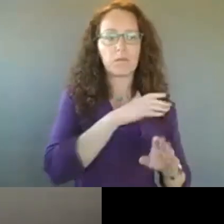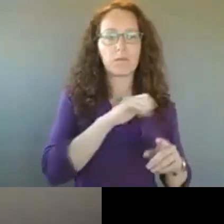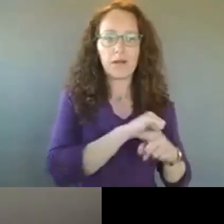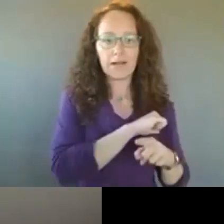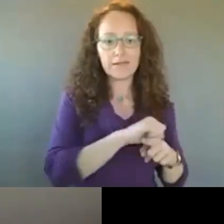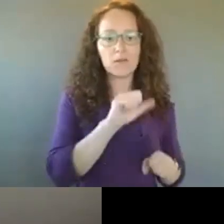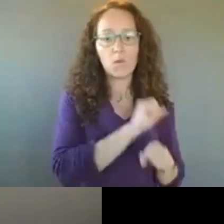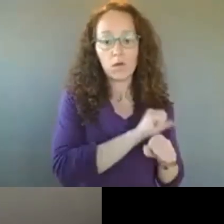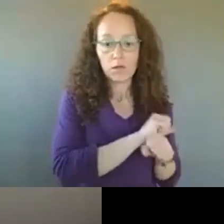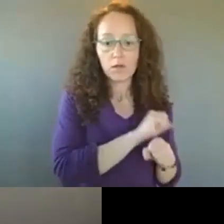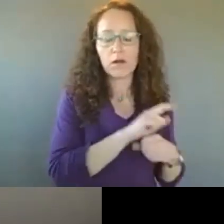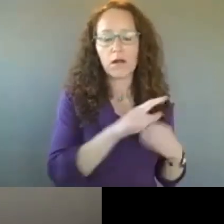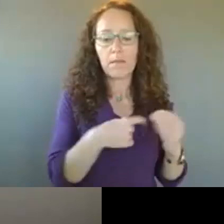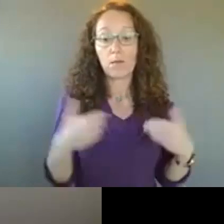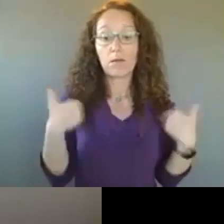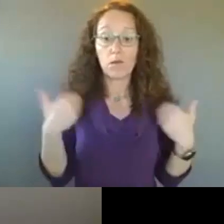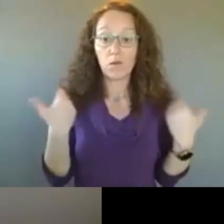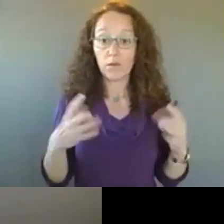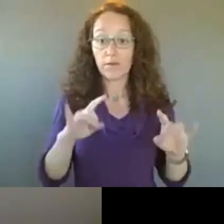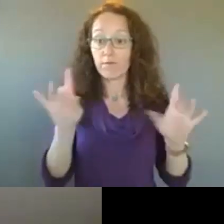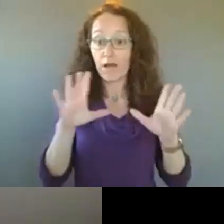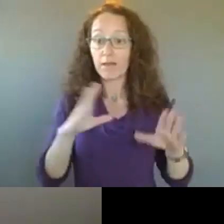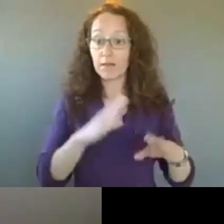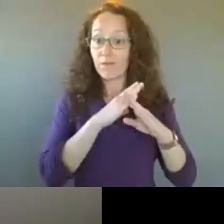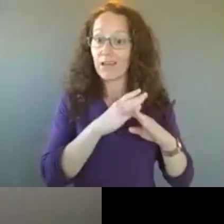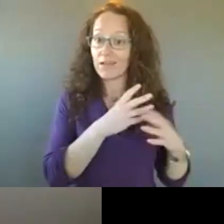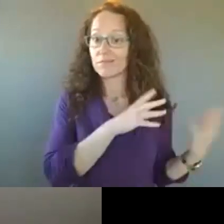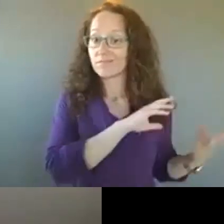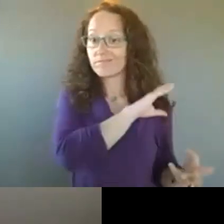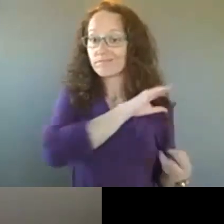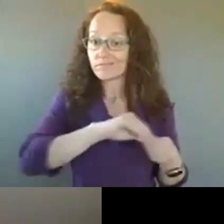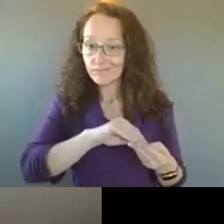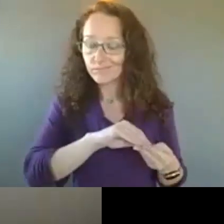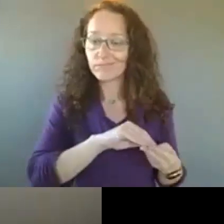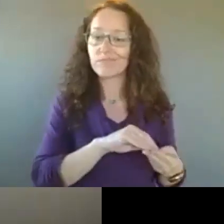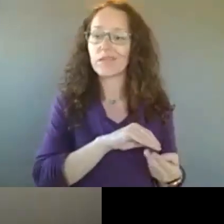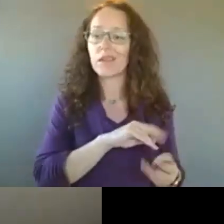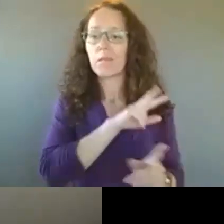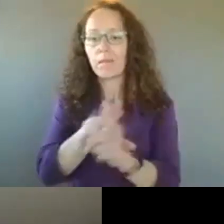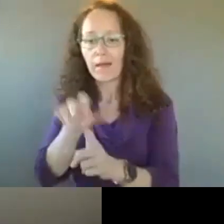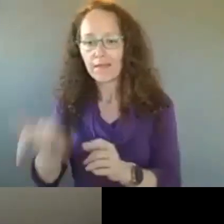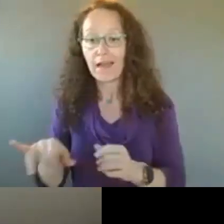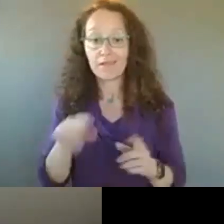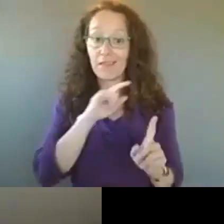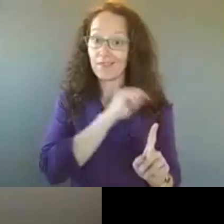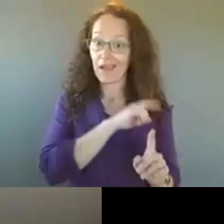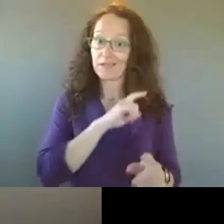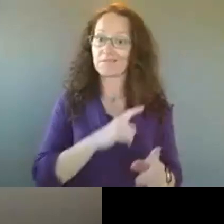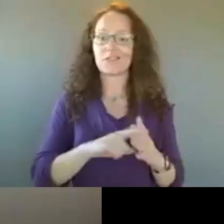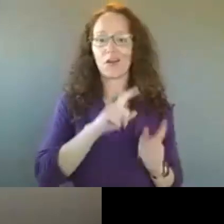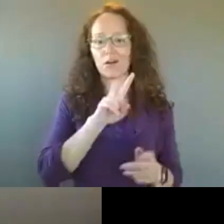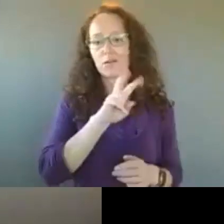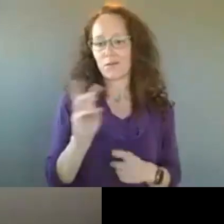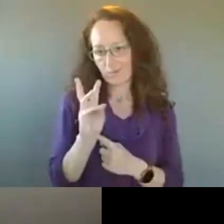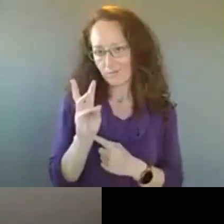youth violence prevention. And that work started with the Minneapolis blueprint back in 2006. And so while the work continues to grow and